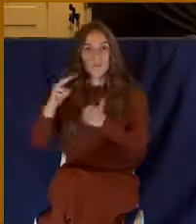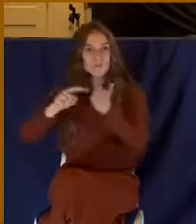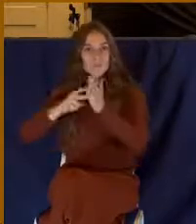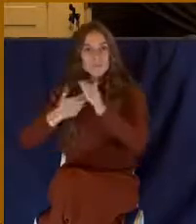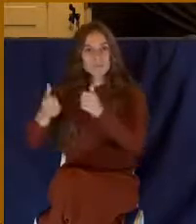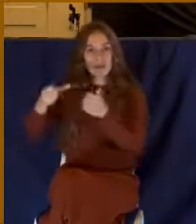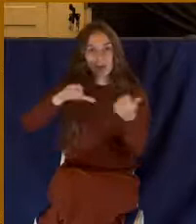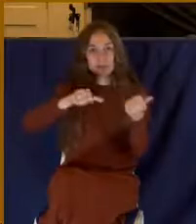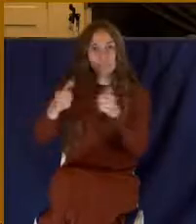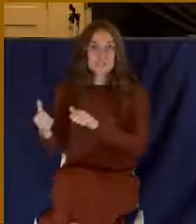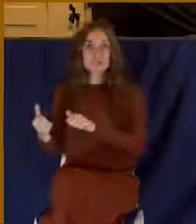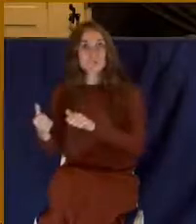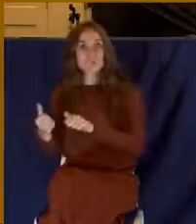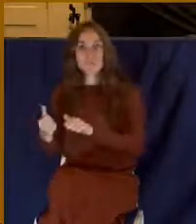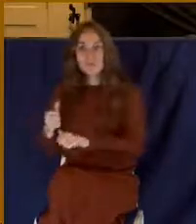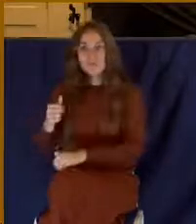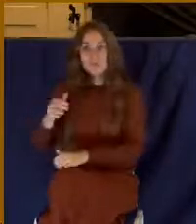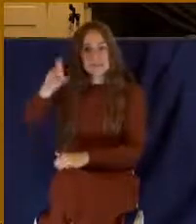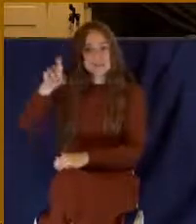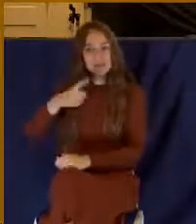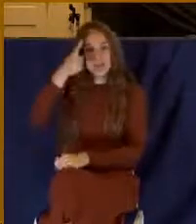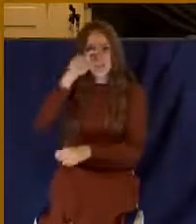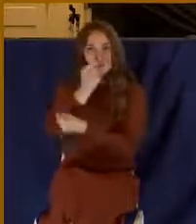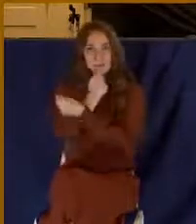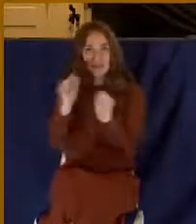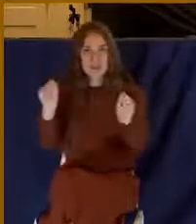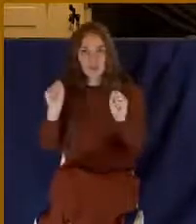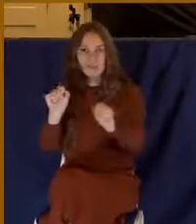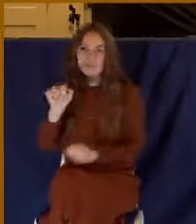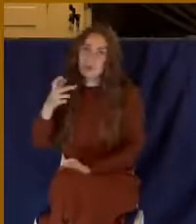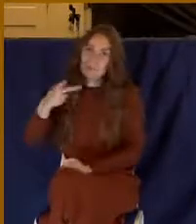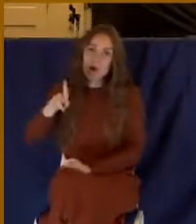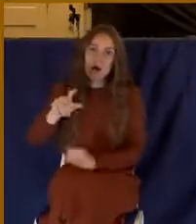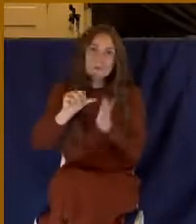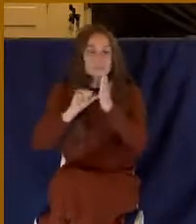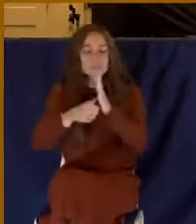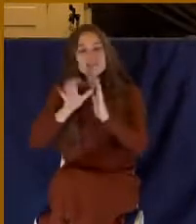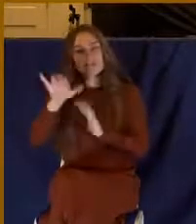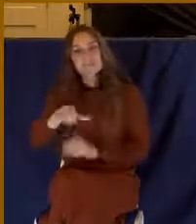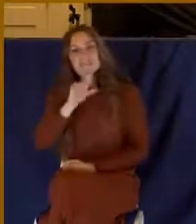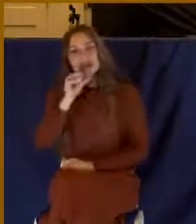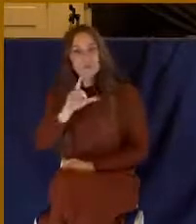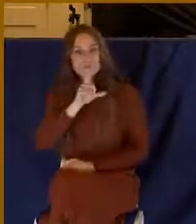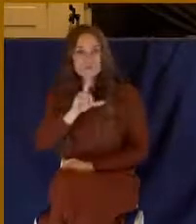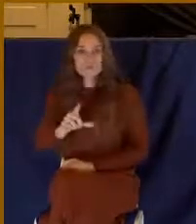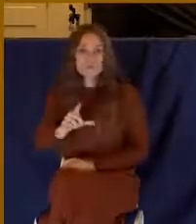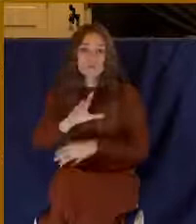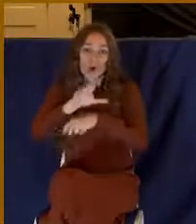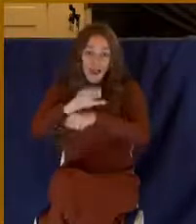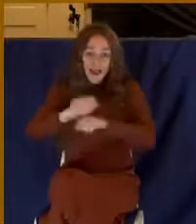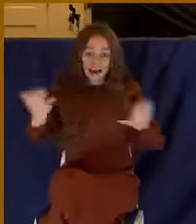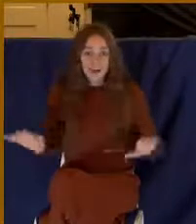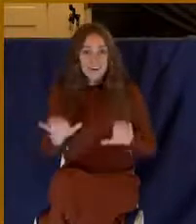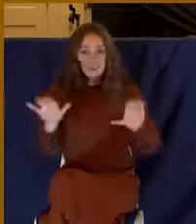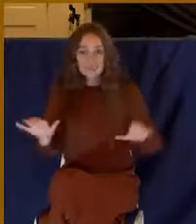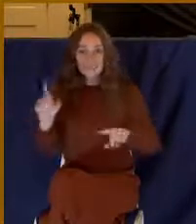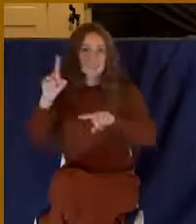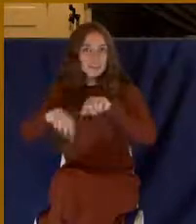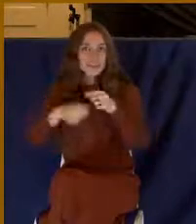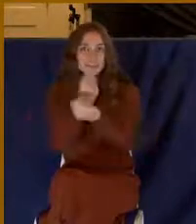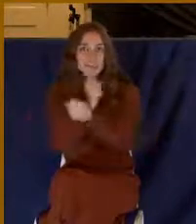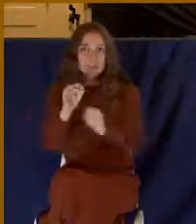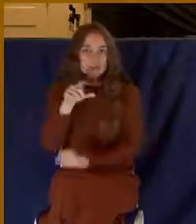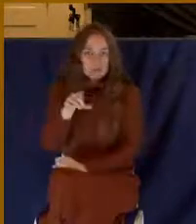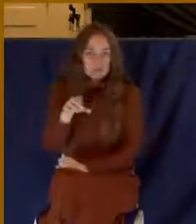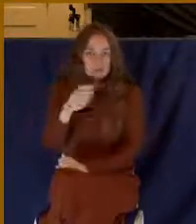the very thing that Paul's against, taking some ritual and saying, this ritual will get you saved. Why would Paul debunk